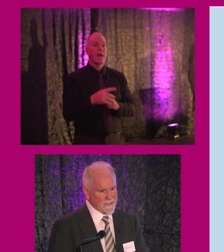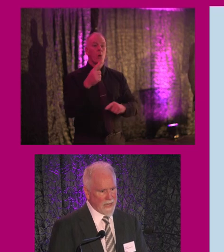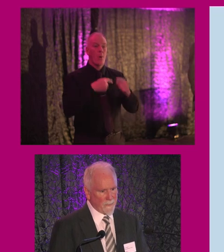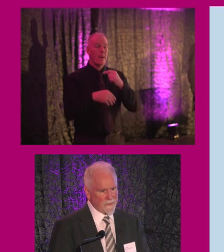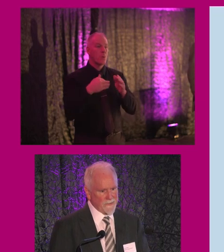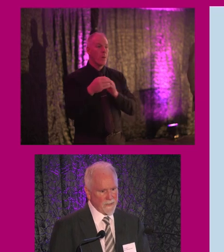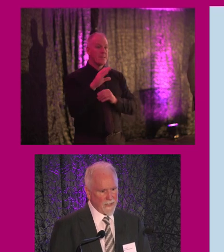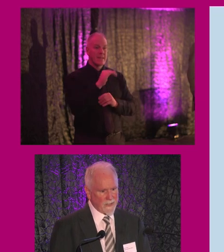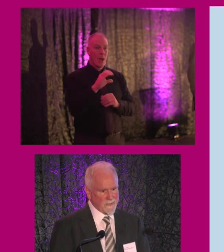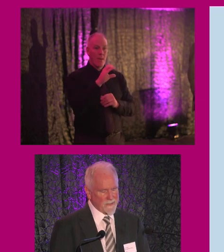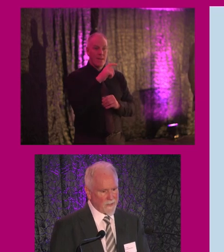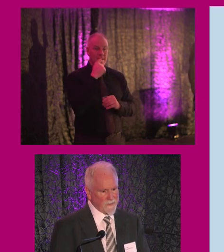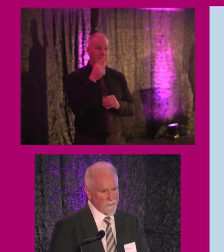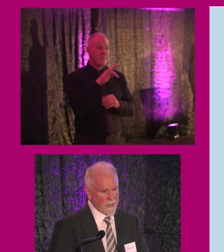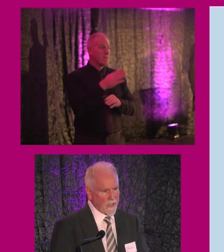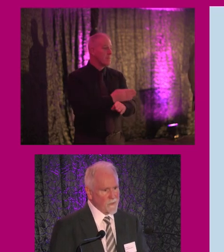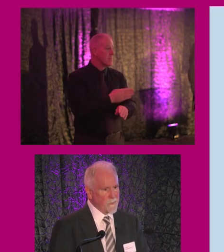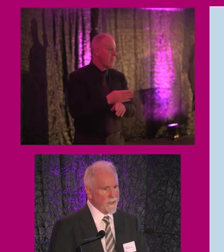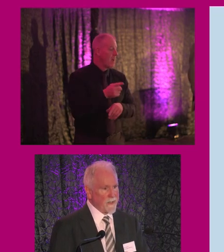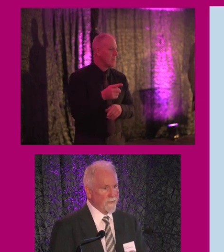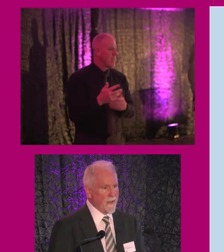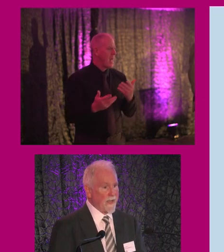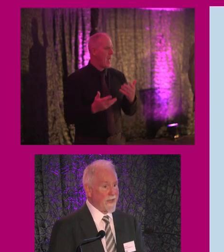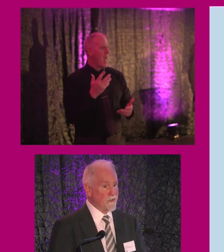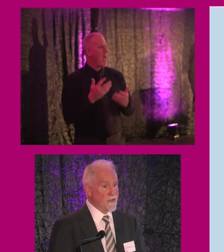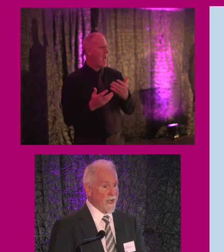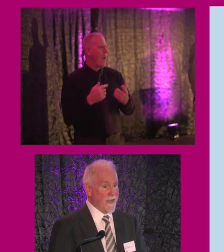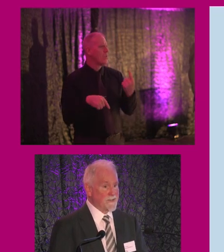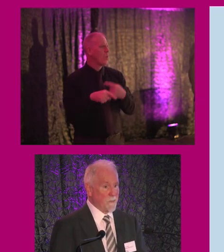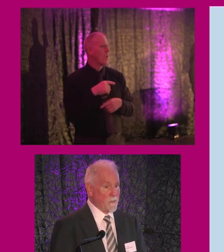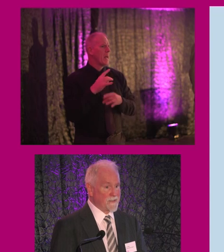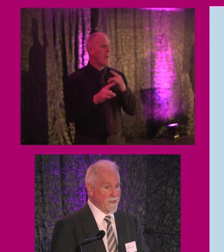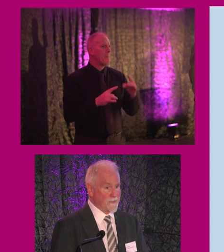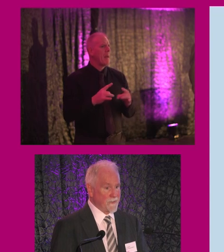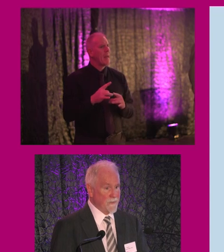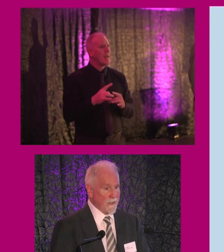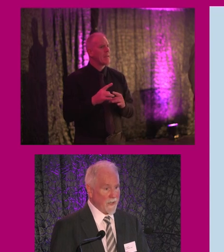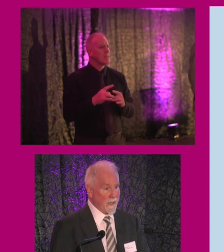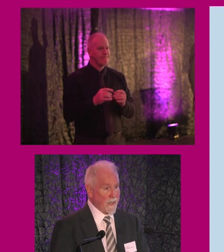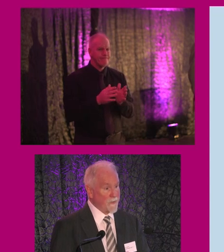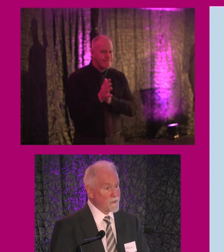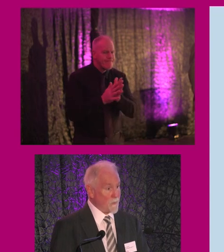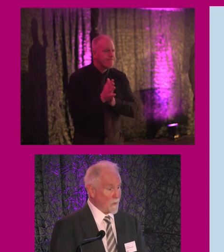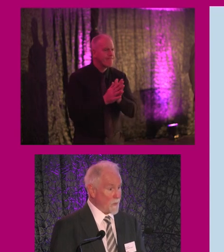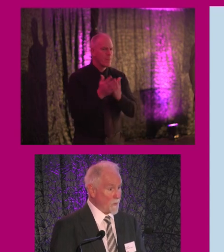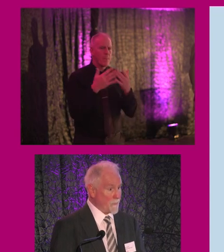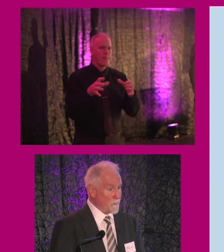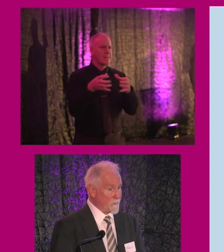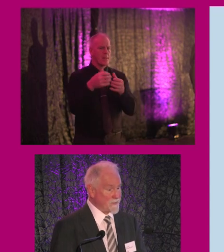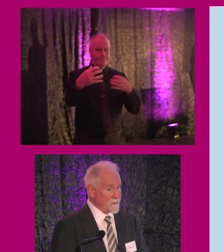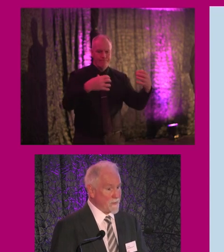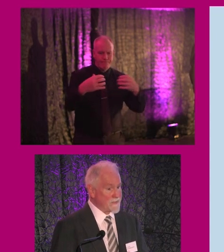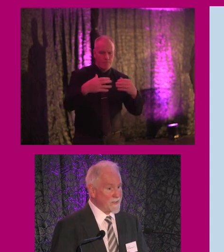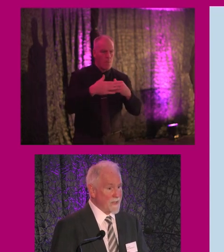Caroline's comment at the start, how do we energise the public sector to employ more